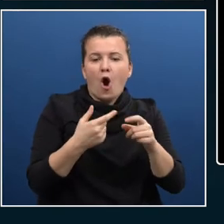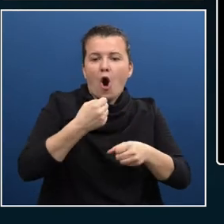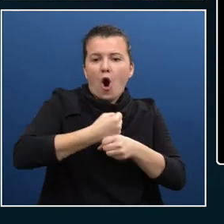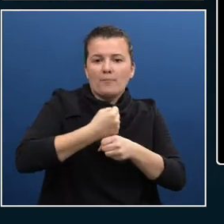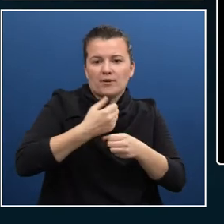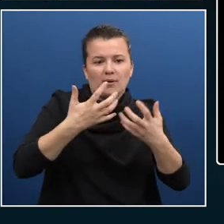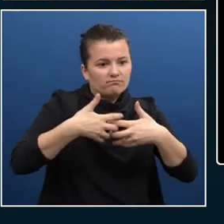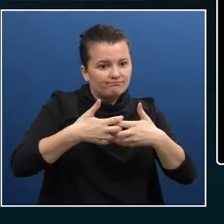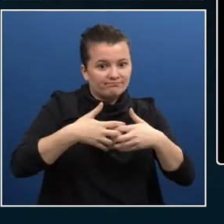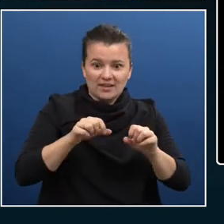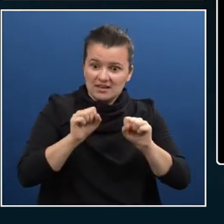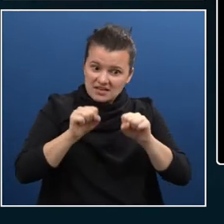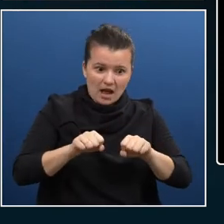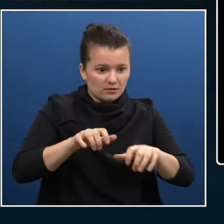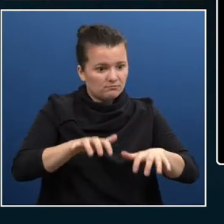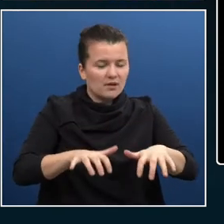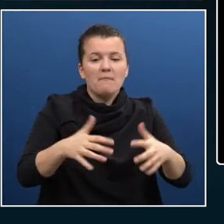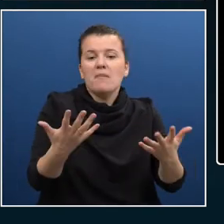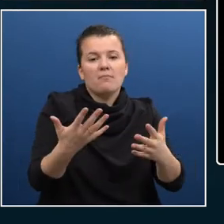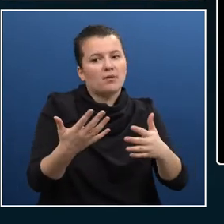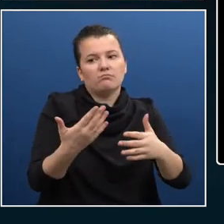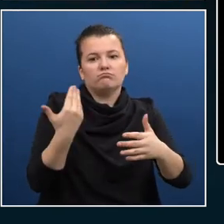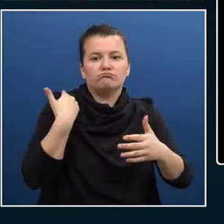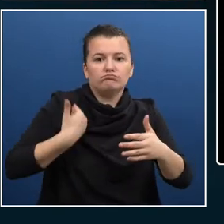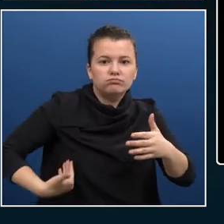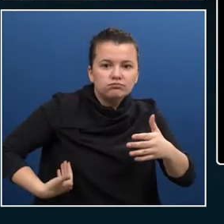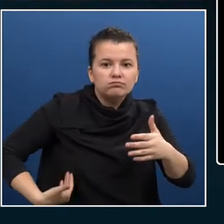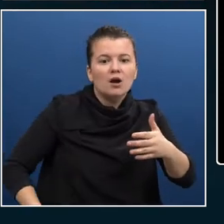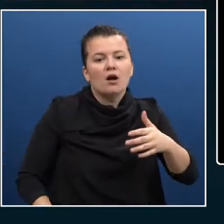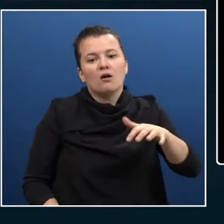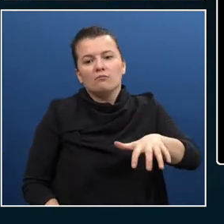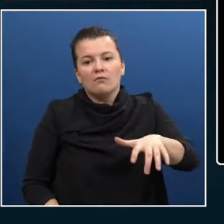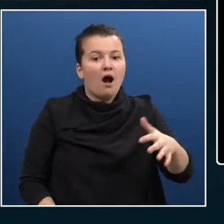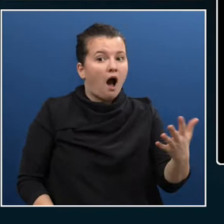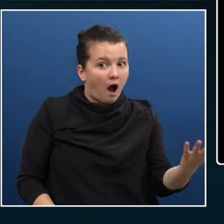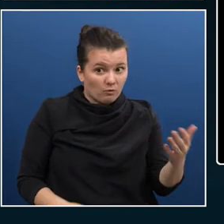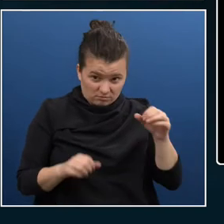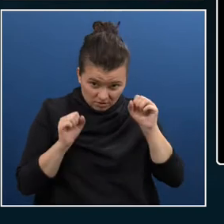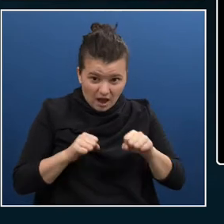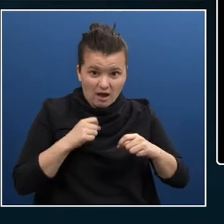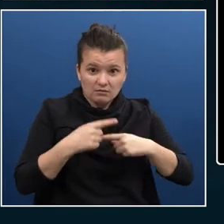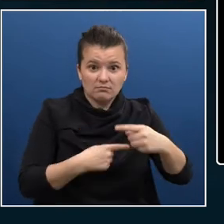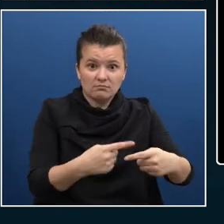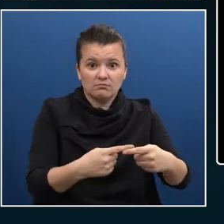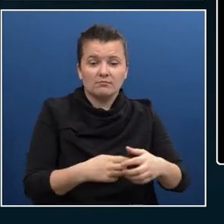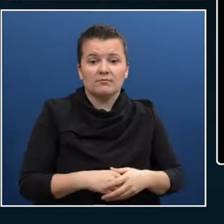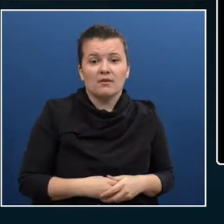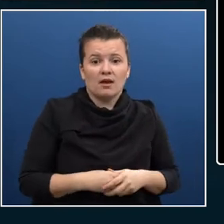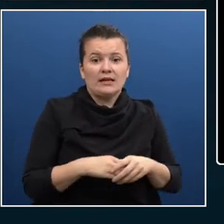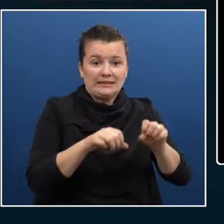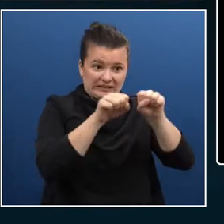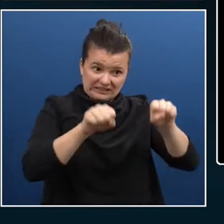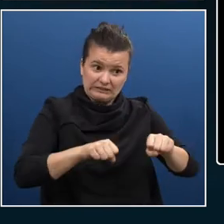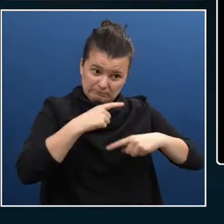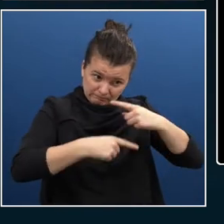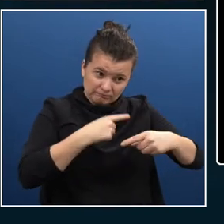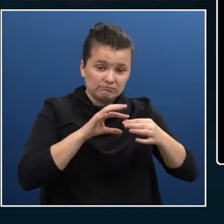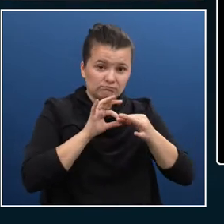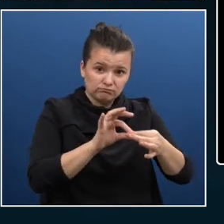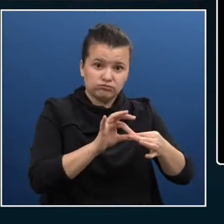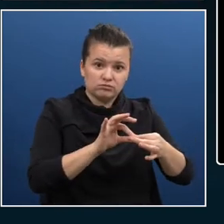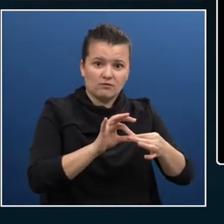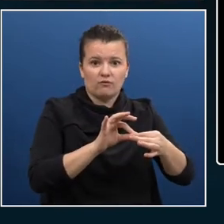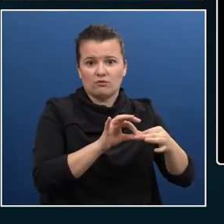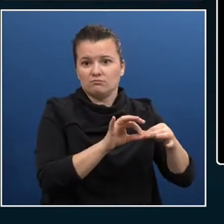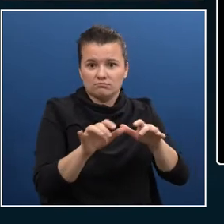fully use of your arms, you're an amputee. You want to be able to operate your systems with a design principle.